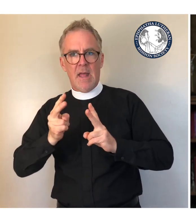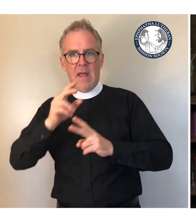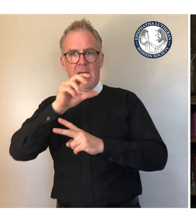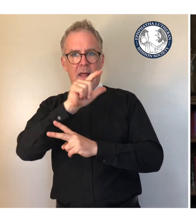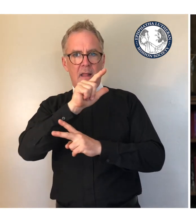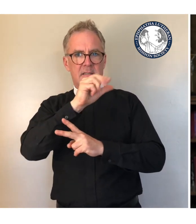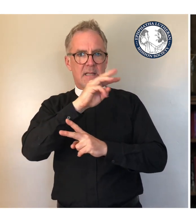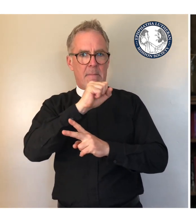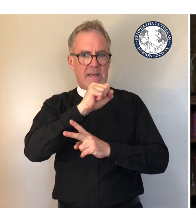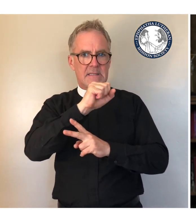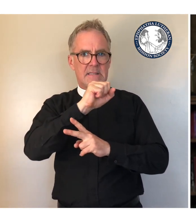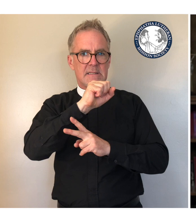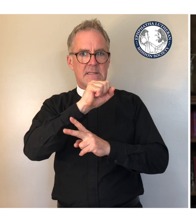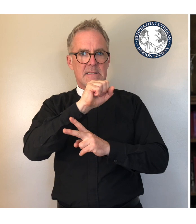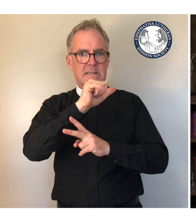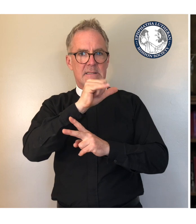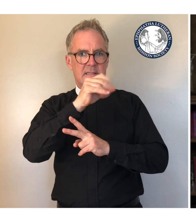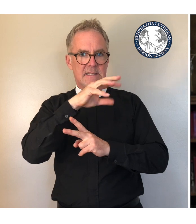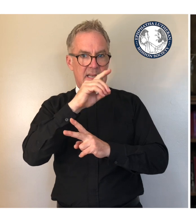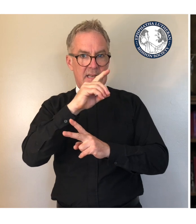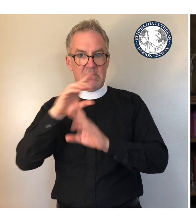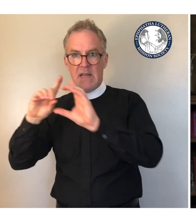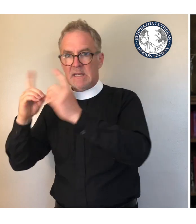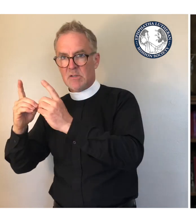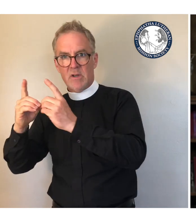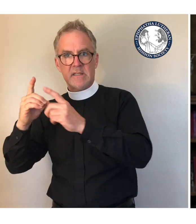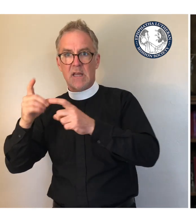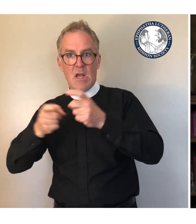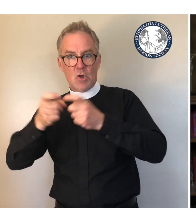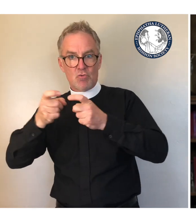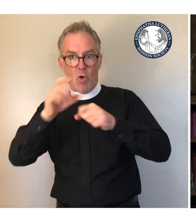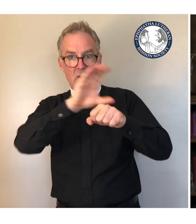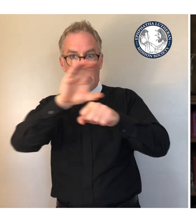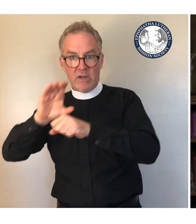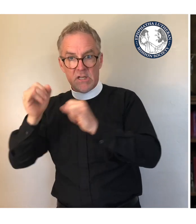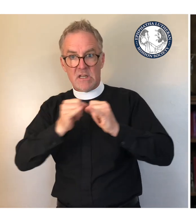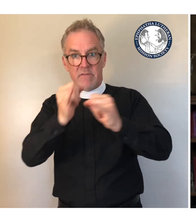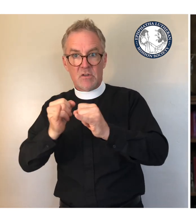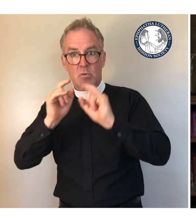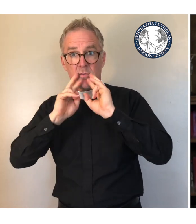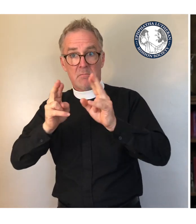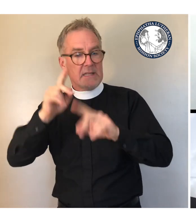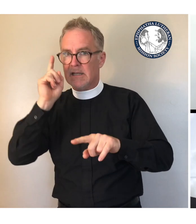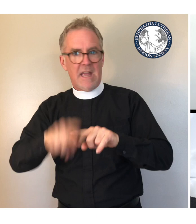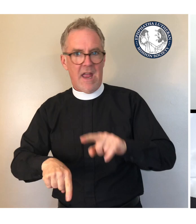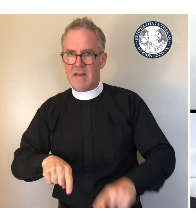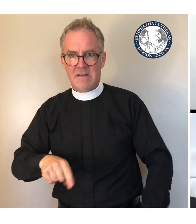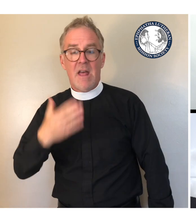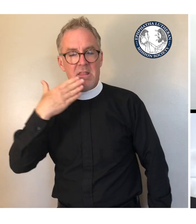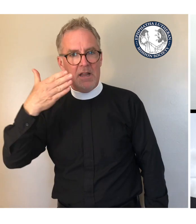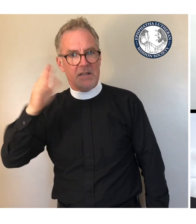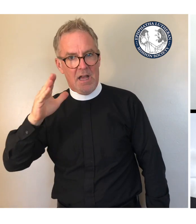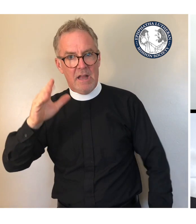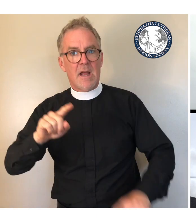Synod nor the districts have any ability to control a congregation's response to the virus. Thank God! But